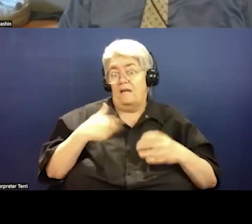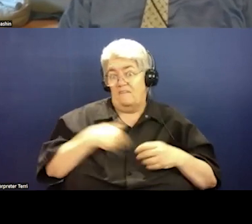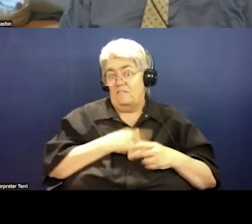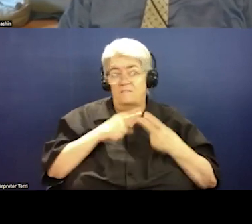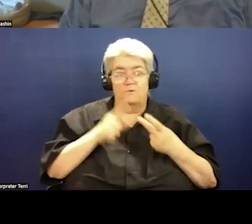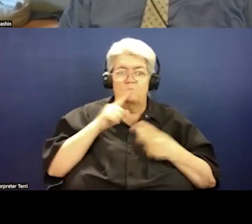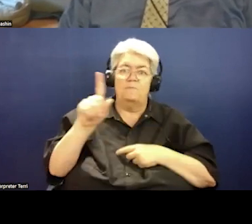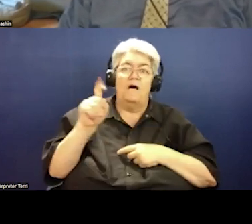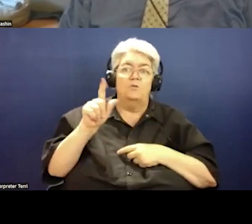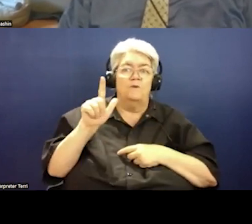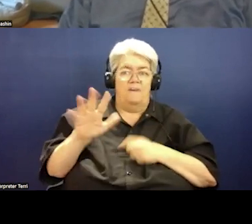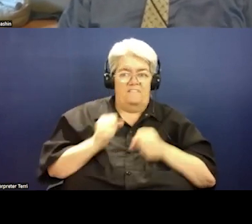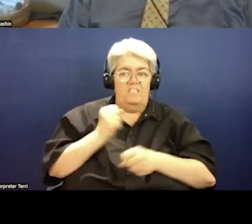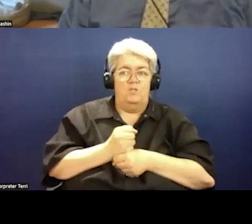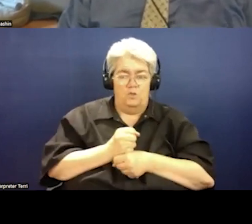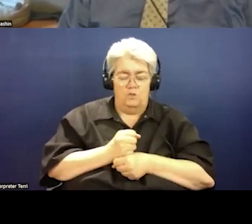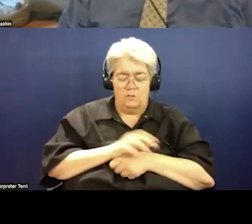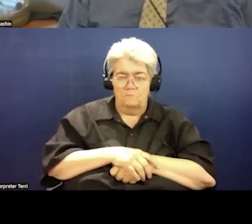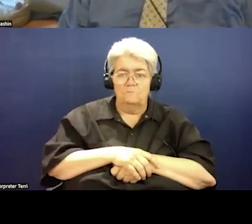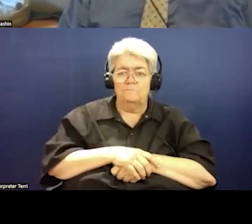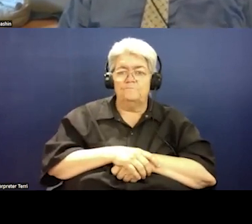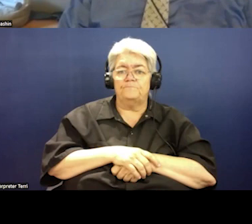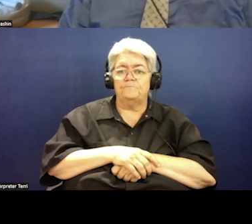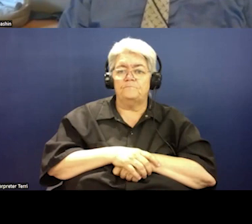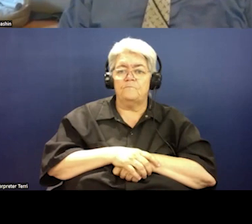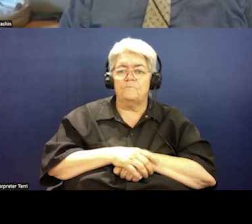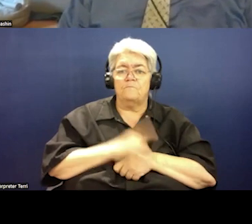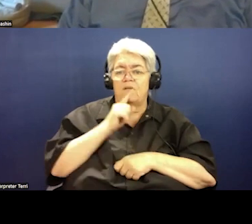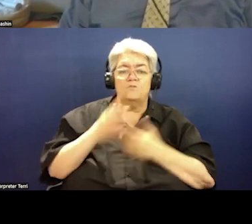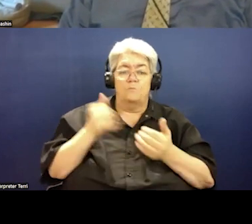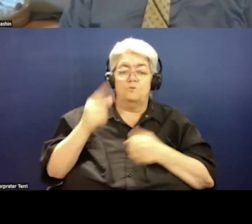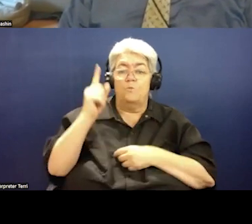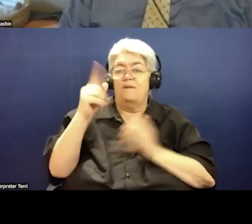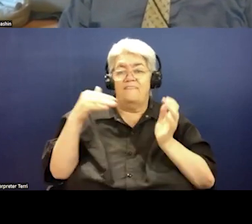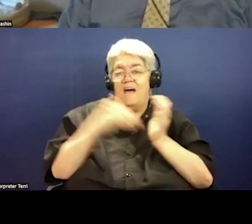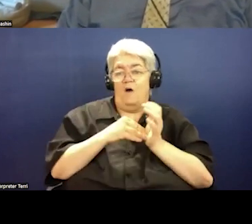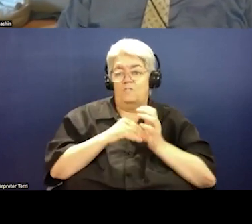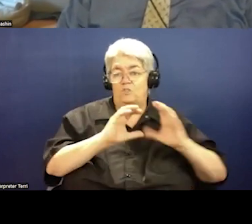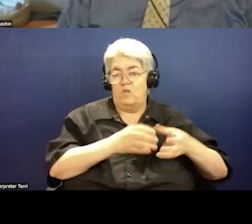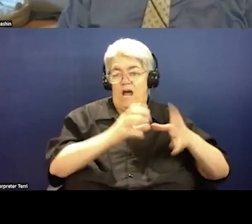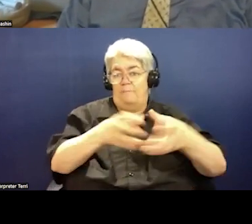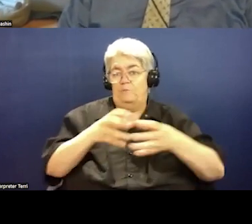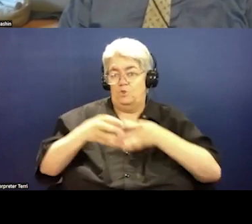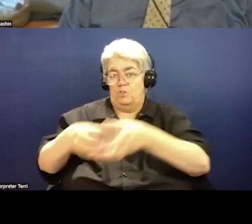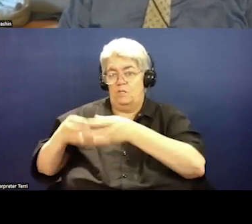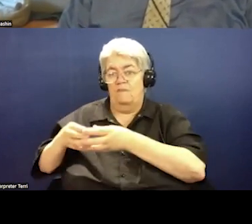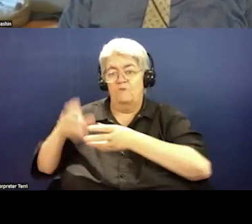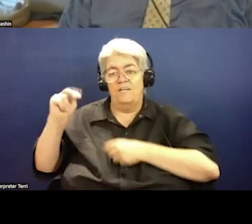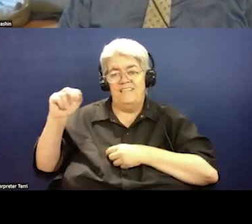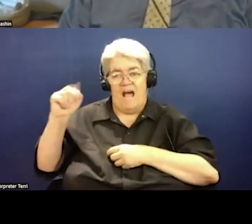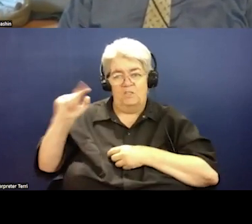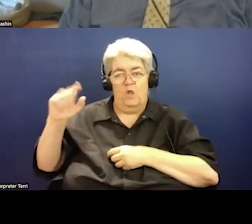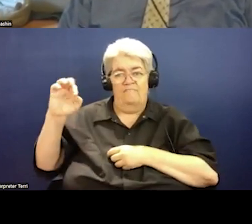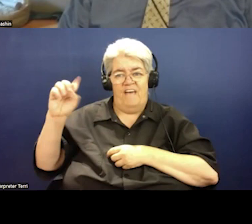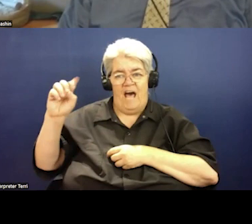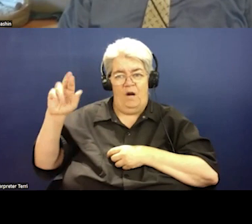125 years. There are almost a thousand chapters of the National Federation of the